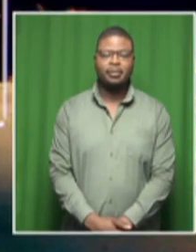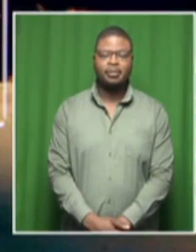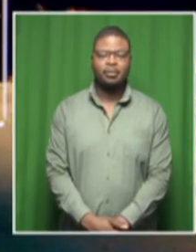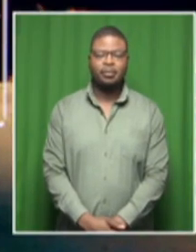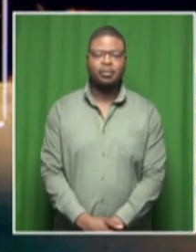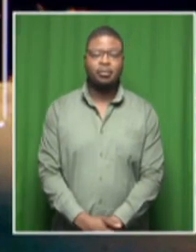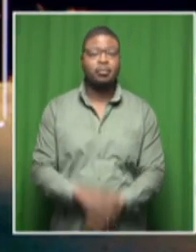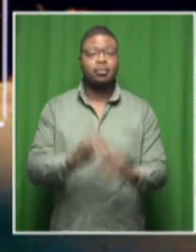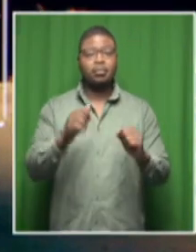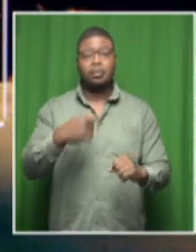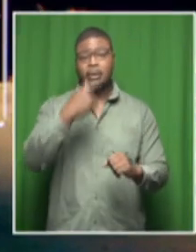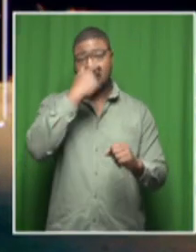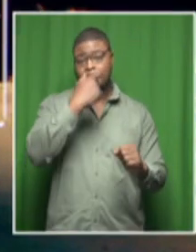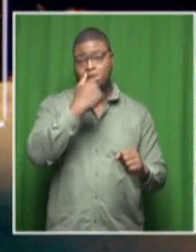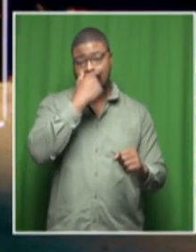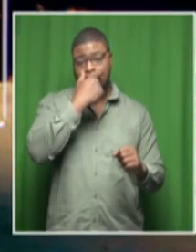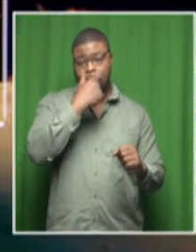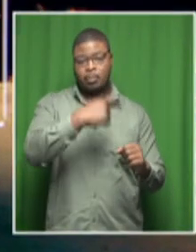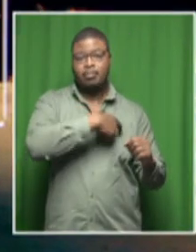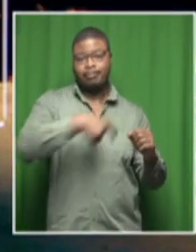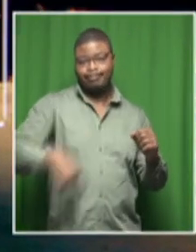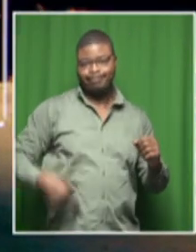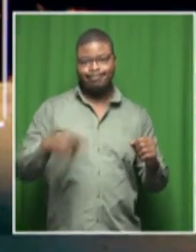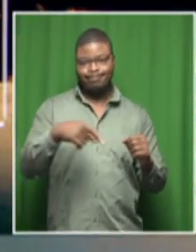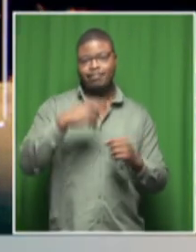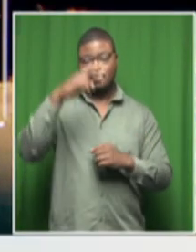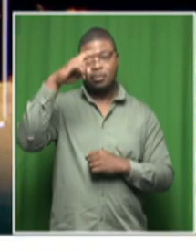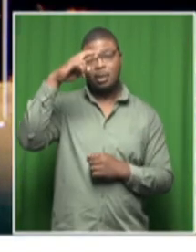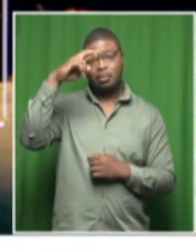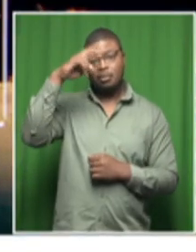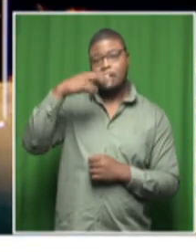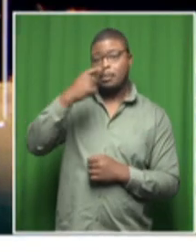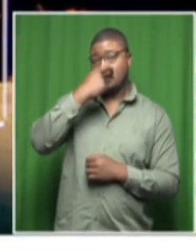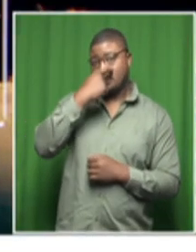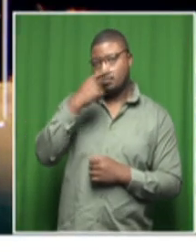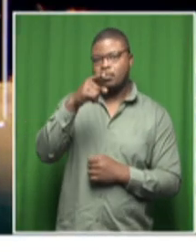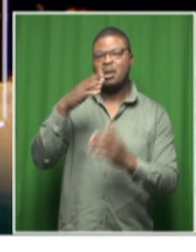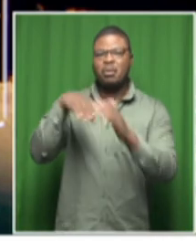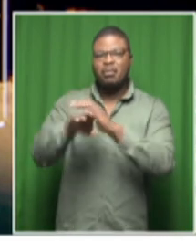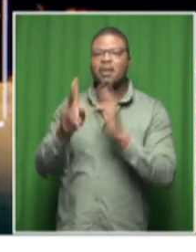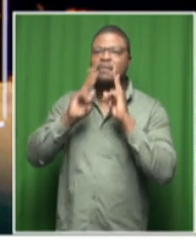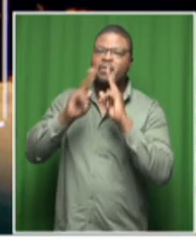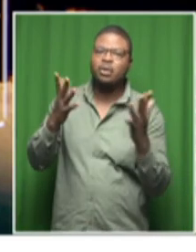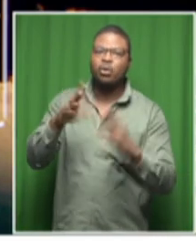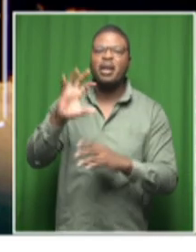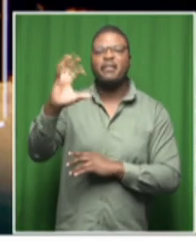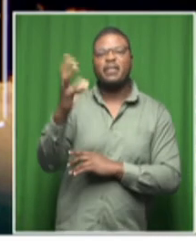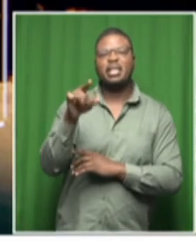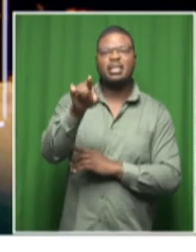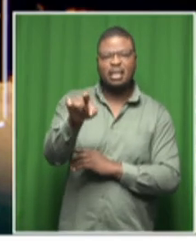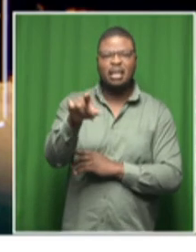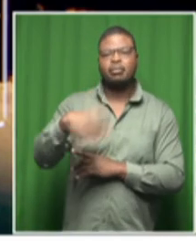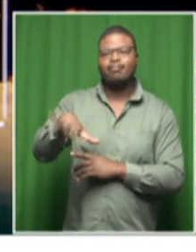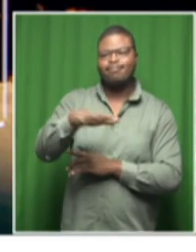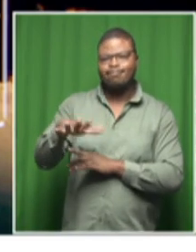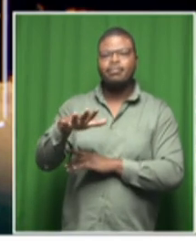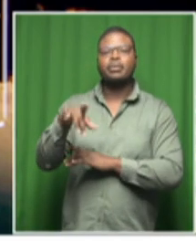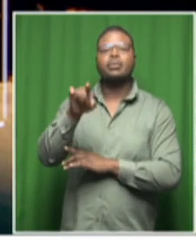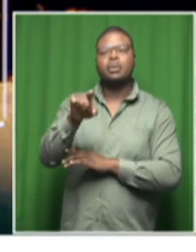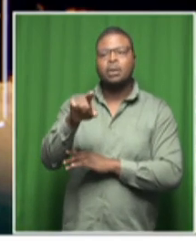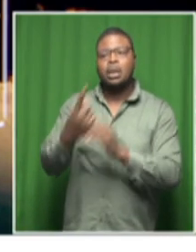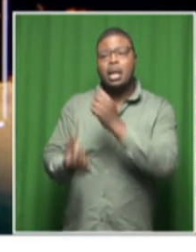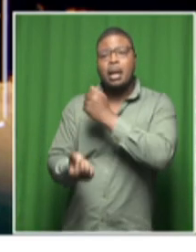President Cyril Ramaphosa is today expected to visit the disaster-stricken Yachesfontein in the Free State. This after a mine,